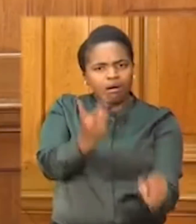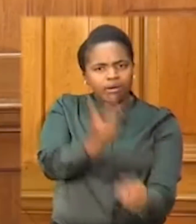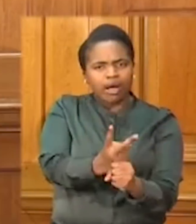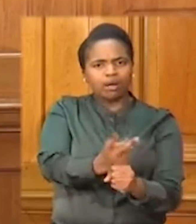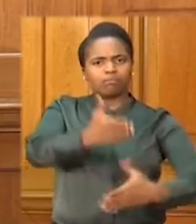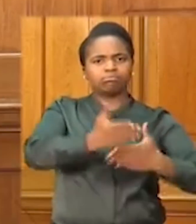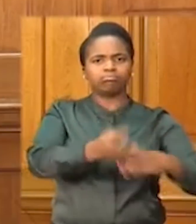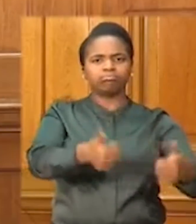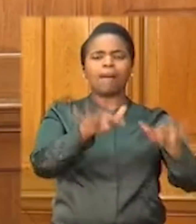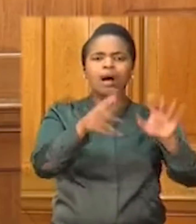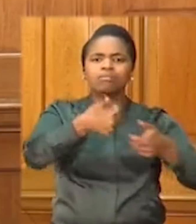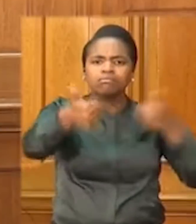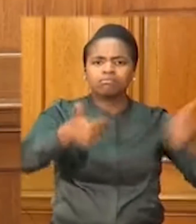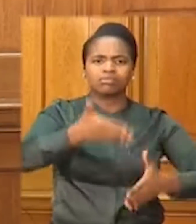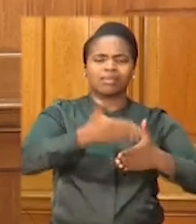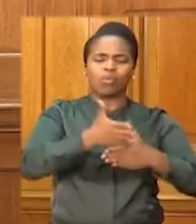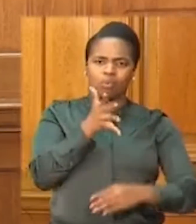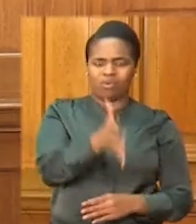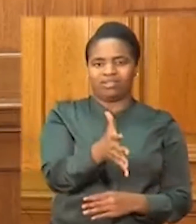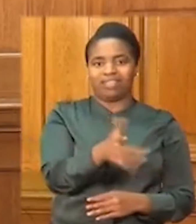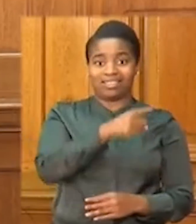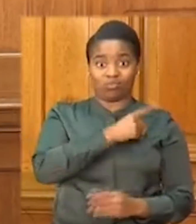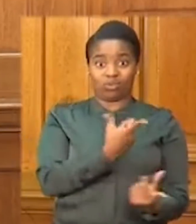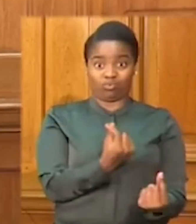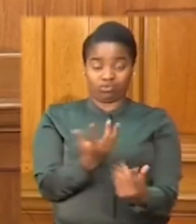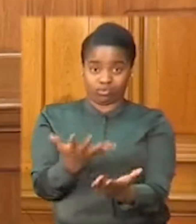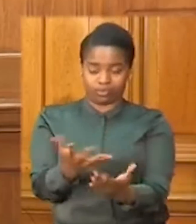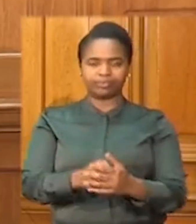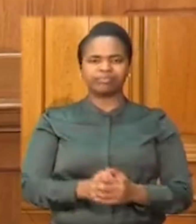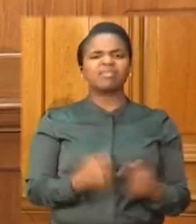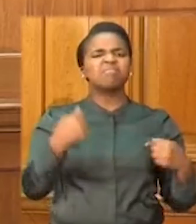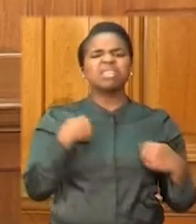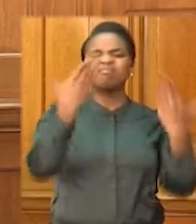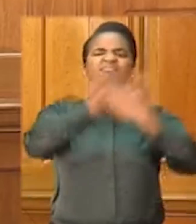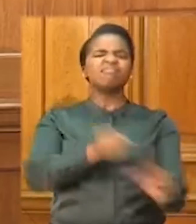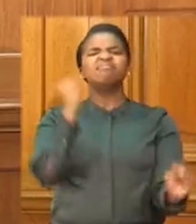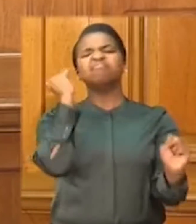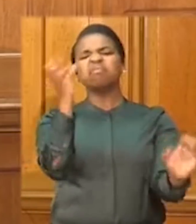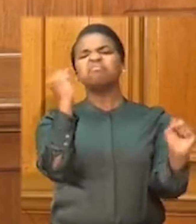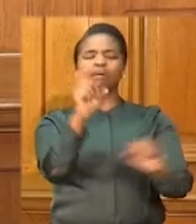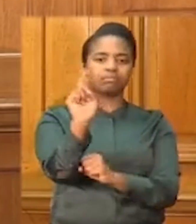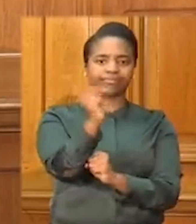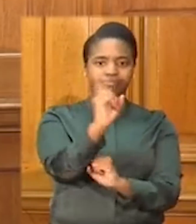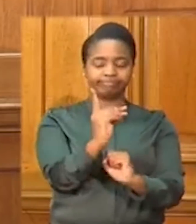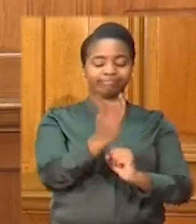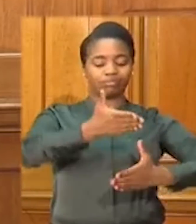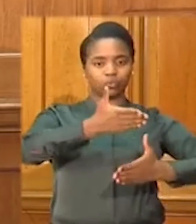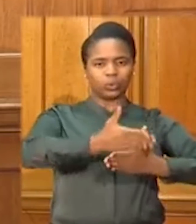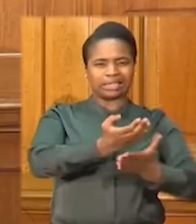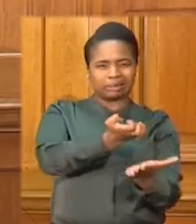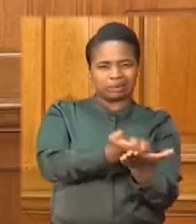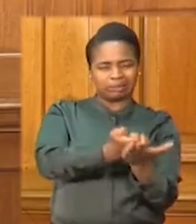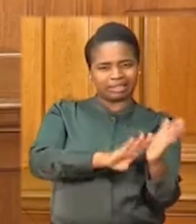This evening, I wish to address you on our economic and social response to this global health